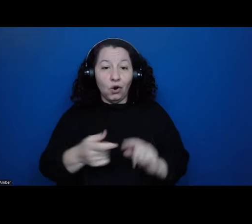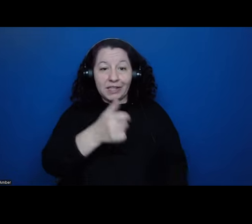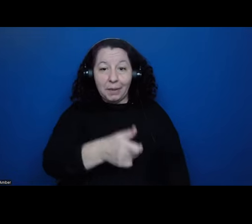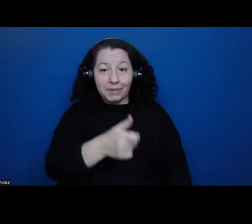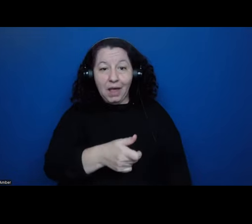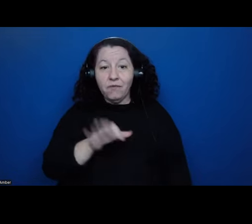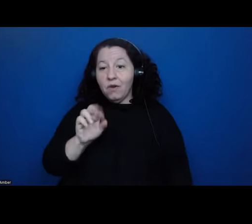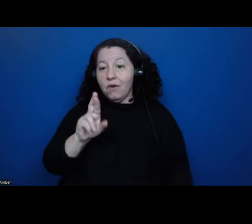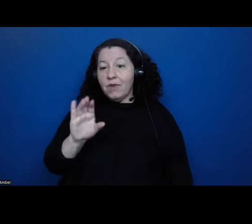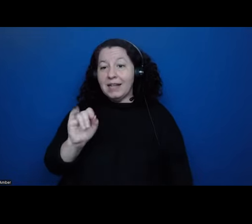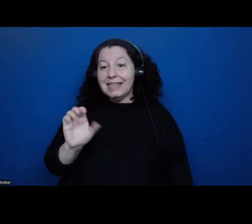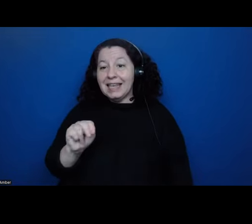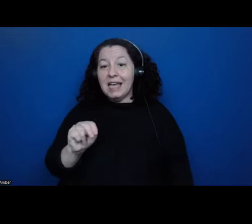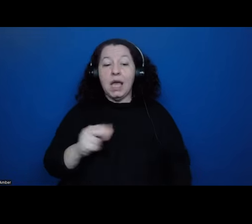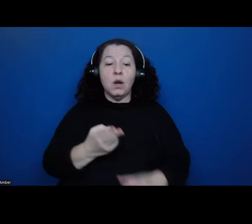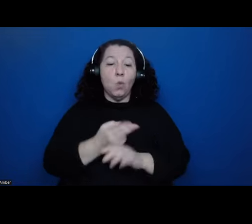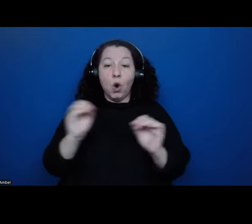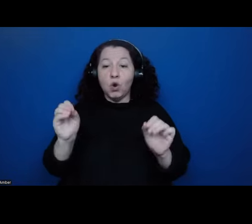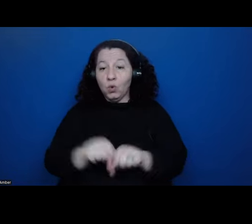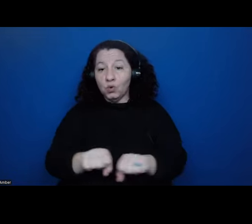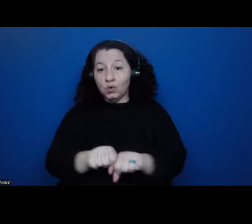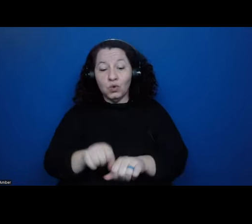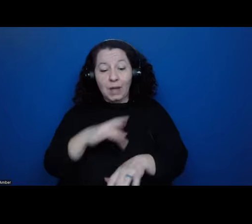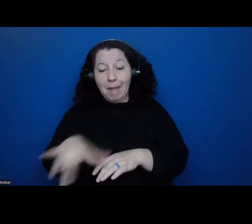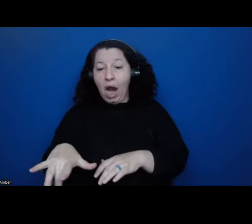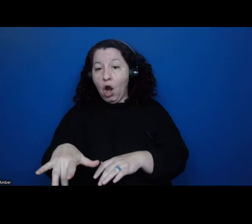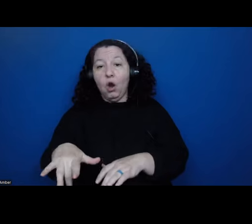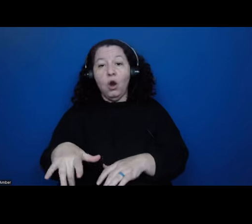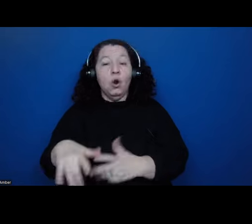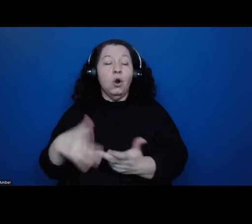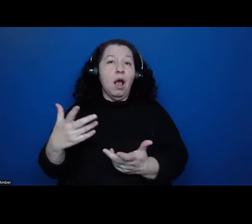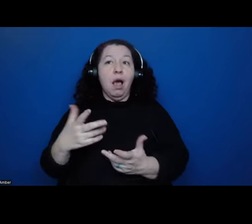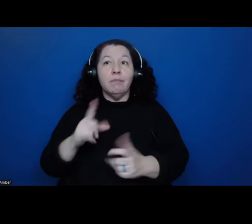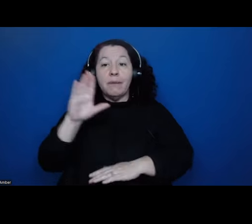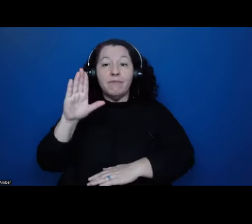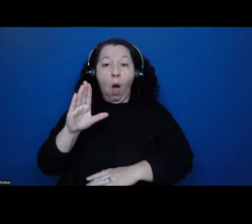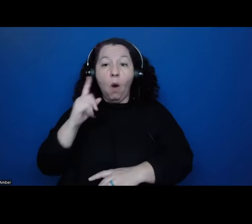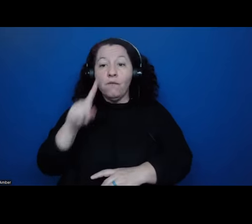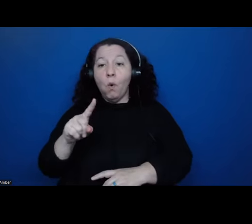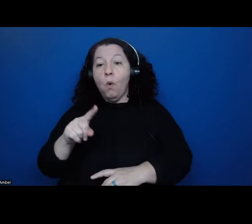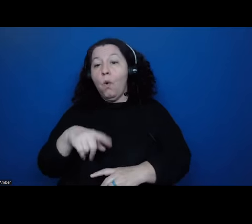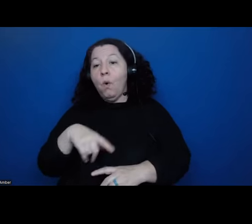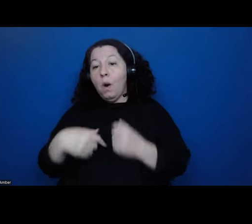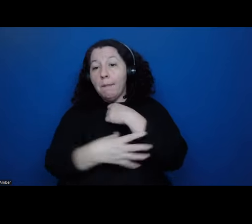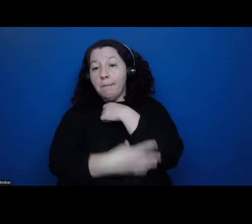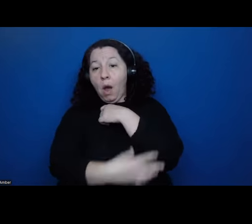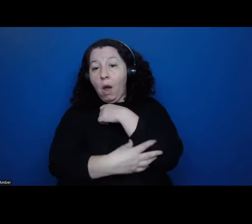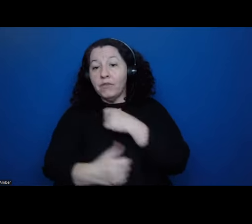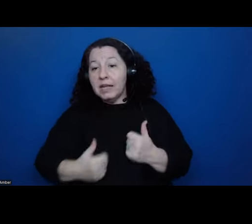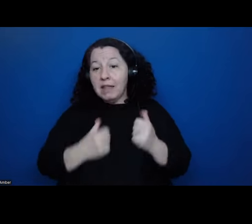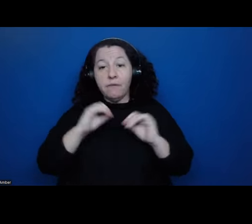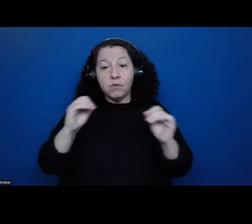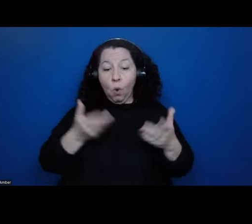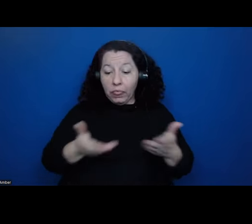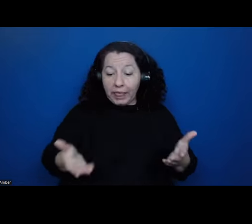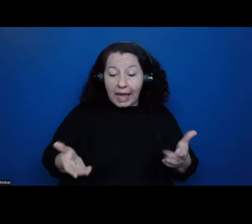around, you barefoot, took a vow of poverty, um, and the Tlaskal texts appreciated this. They actually expected the same from their own,